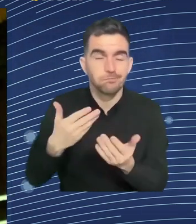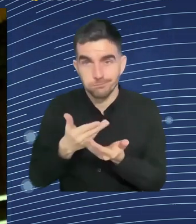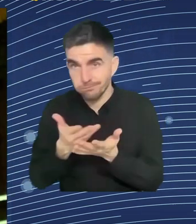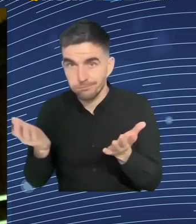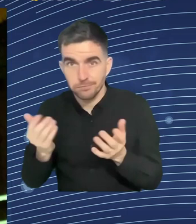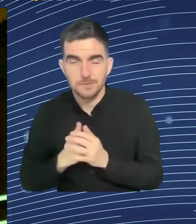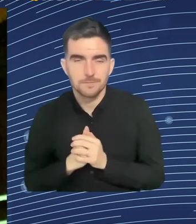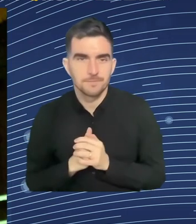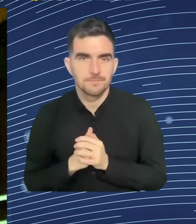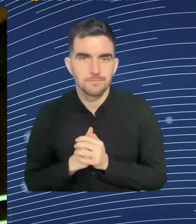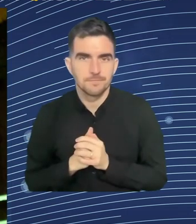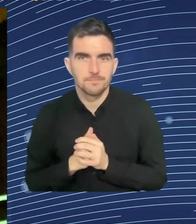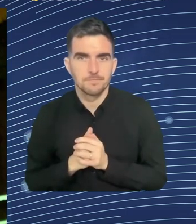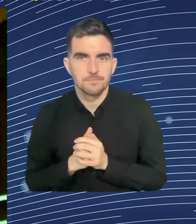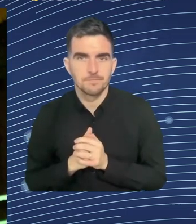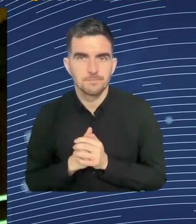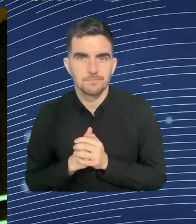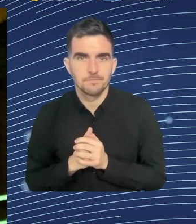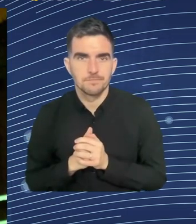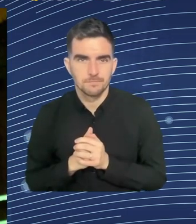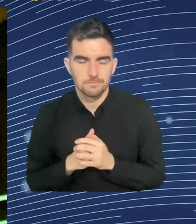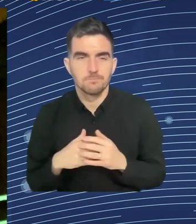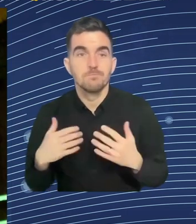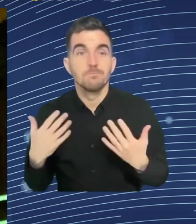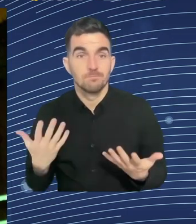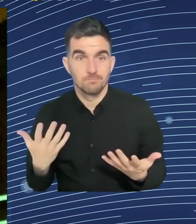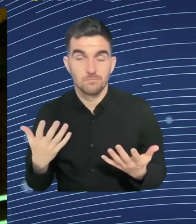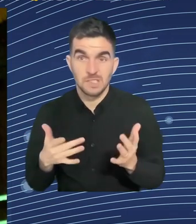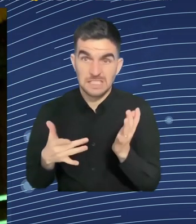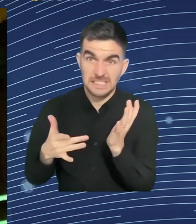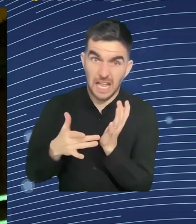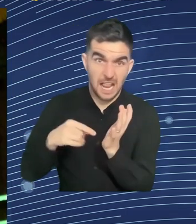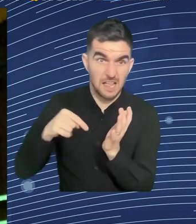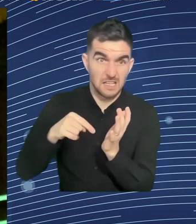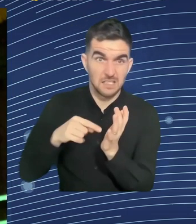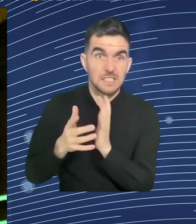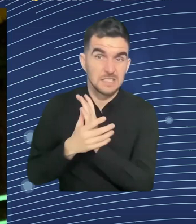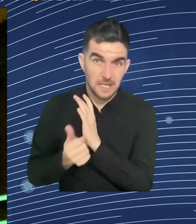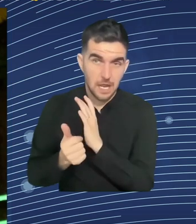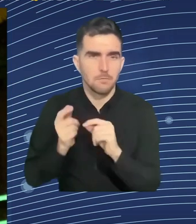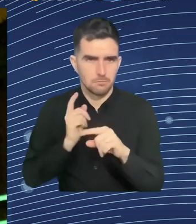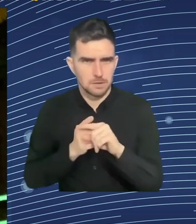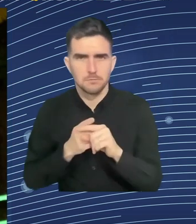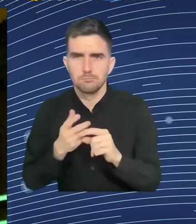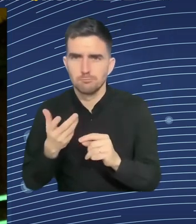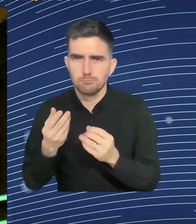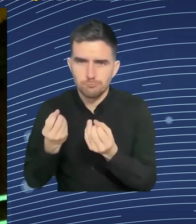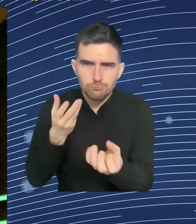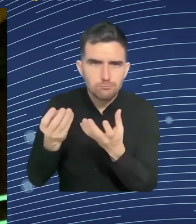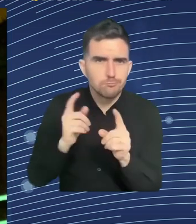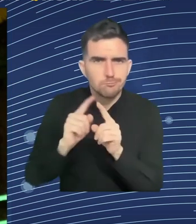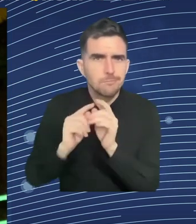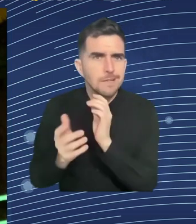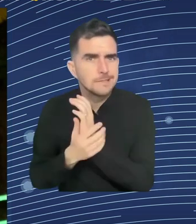both technical and soft. And finally, after we match them with employers, after we help them find a job, and this is something we often